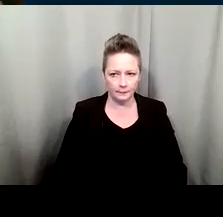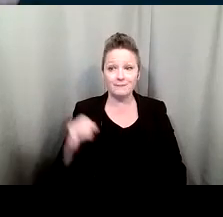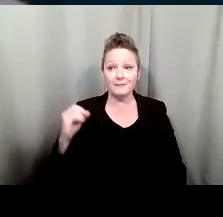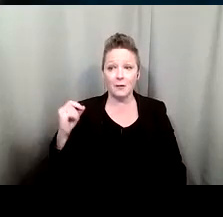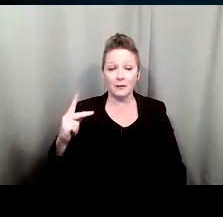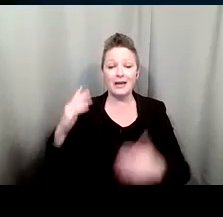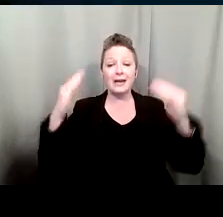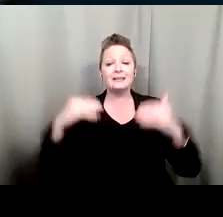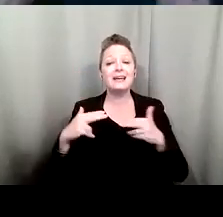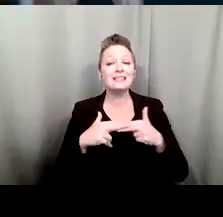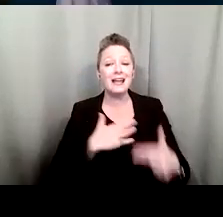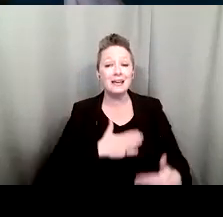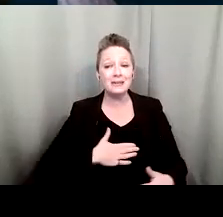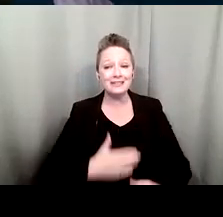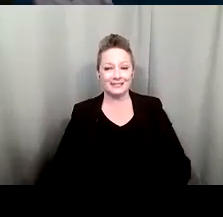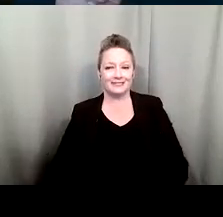next slide please